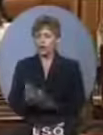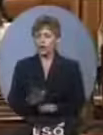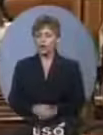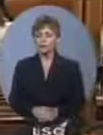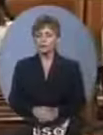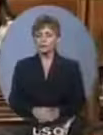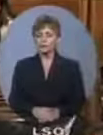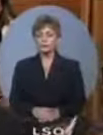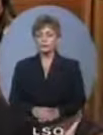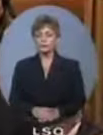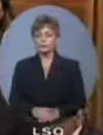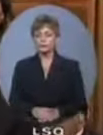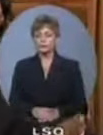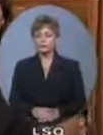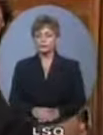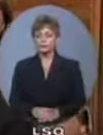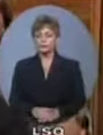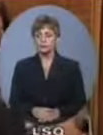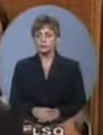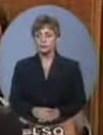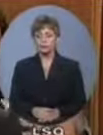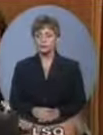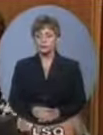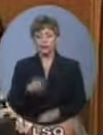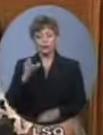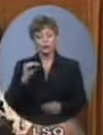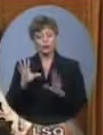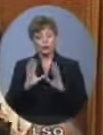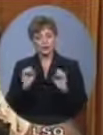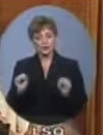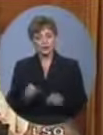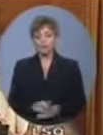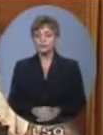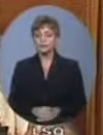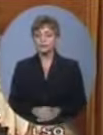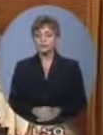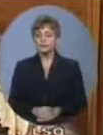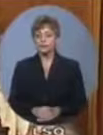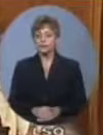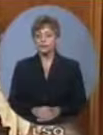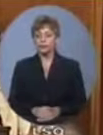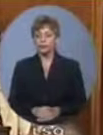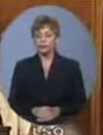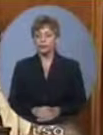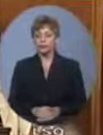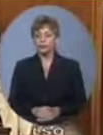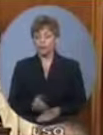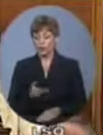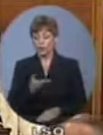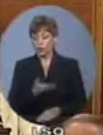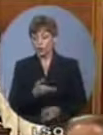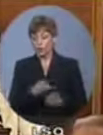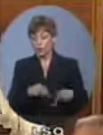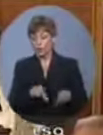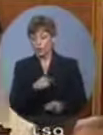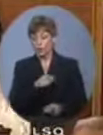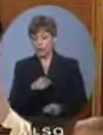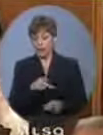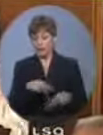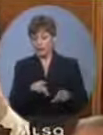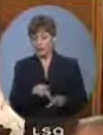Mr. Speaker, this party has an unimpeachable record in fiscal responsibility.